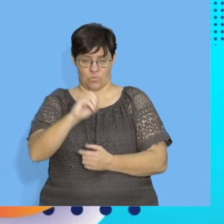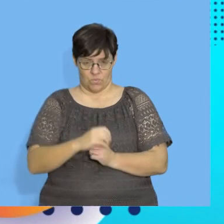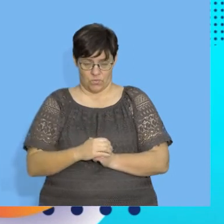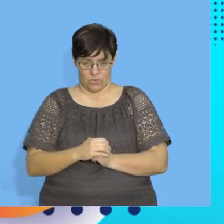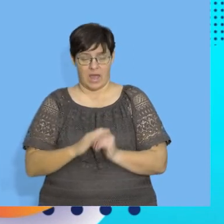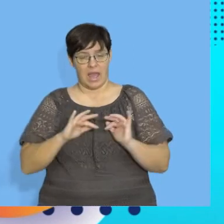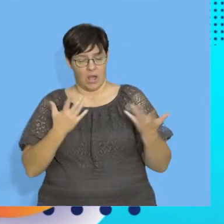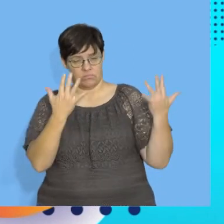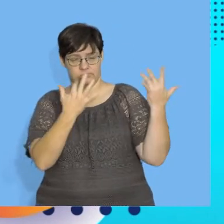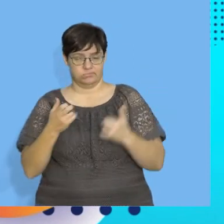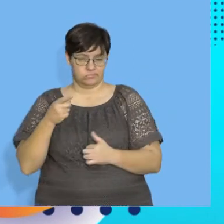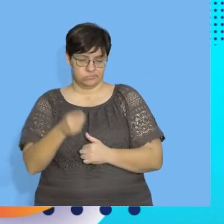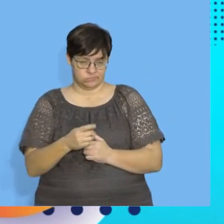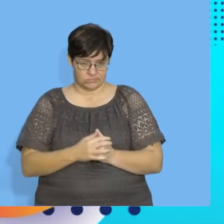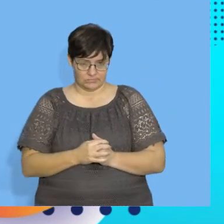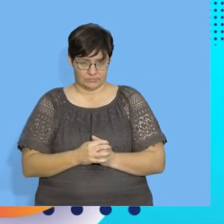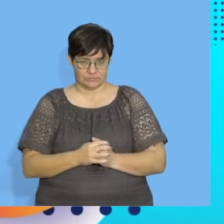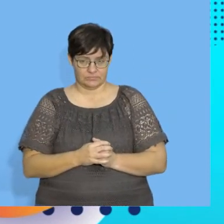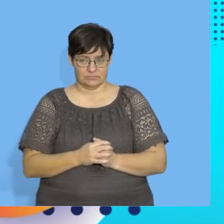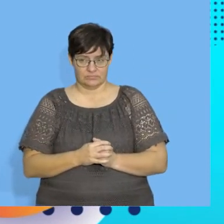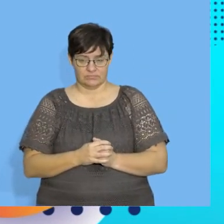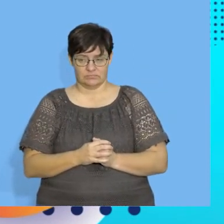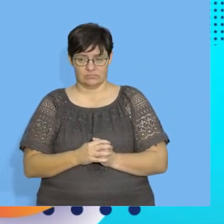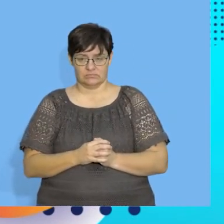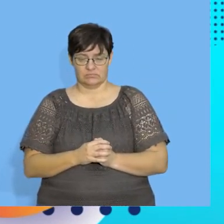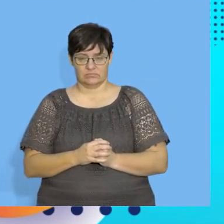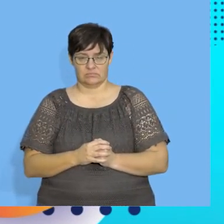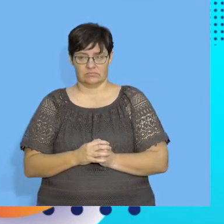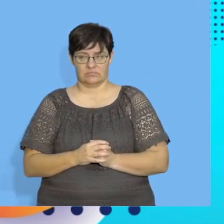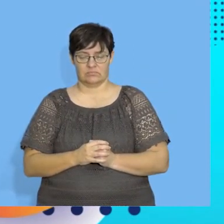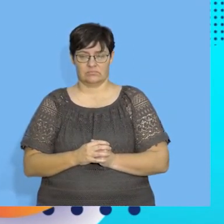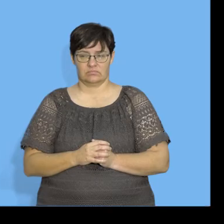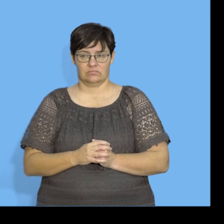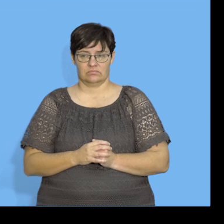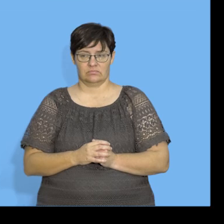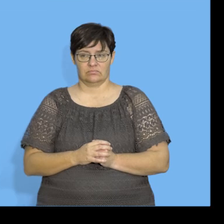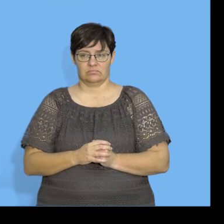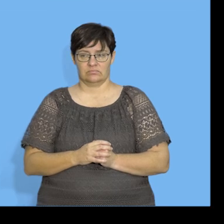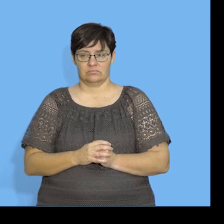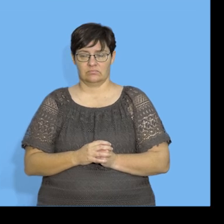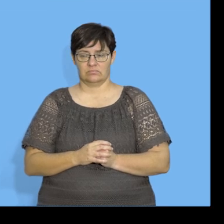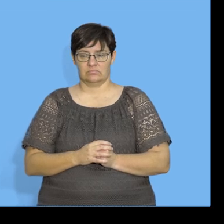cashmere calculator, how do you calculate the correlation coefficient, okay?